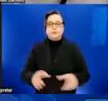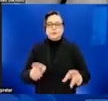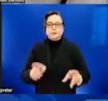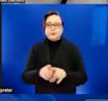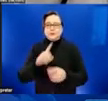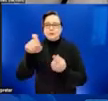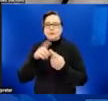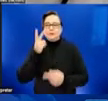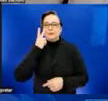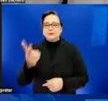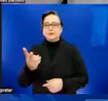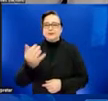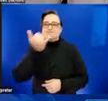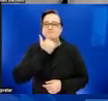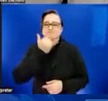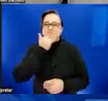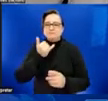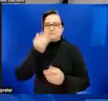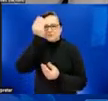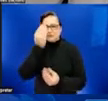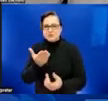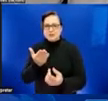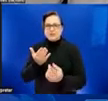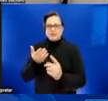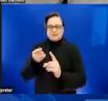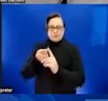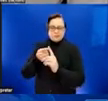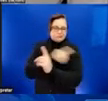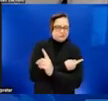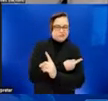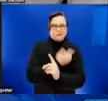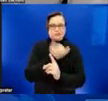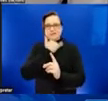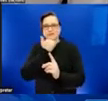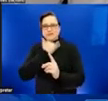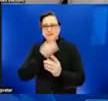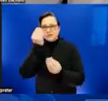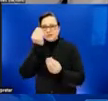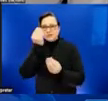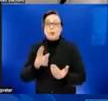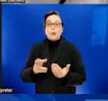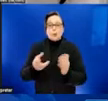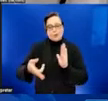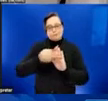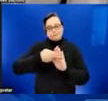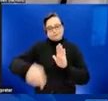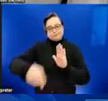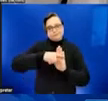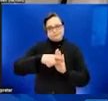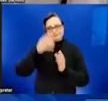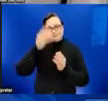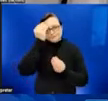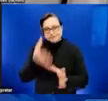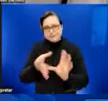misinformation or stigmatizing messages. Counter those messages. Again, anyone can get